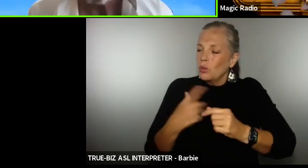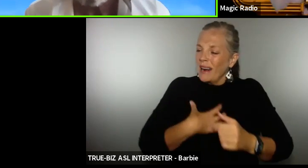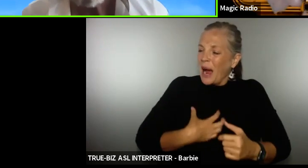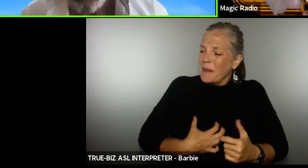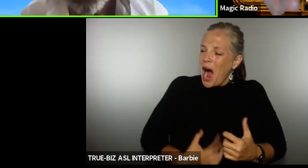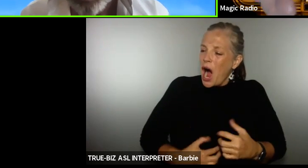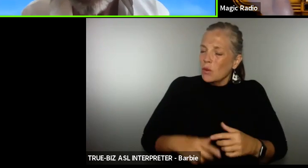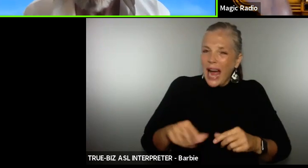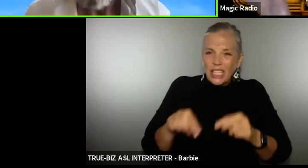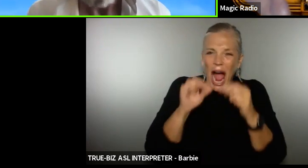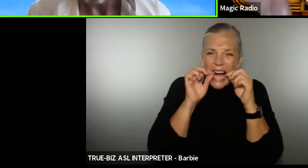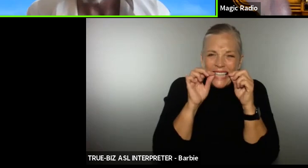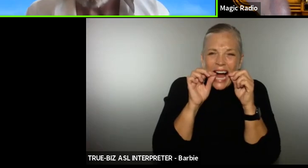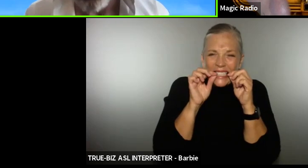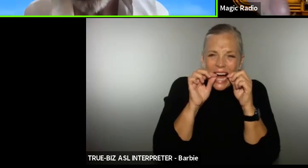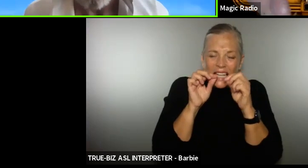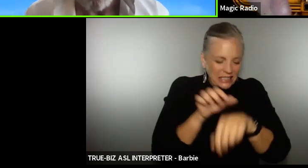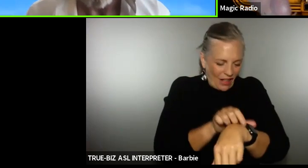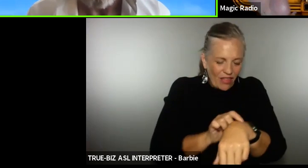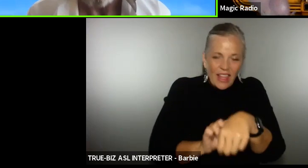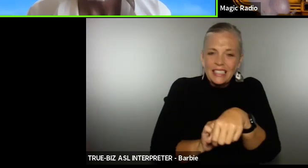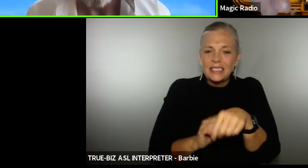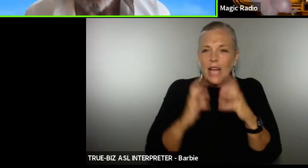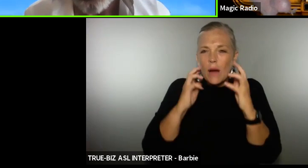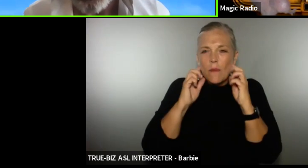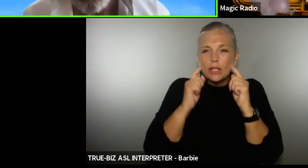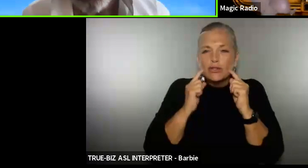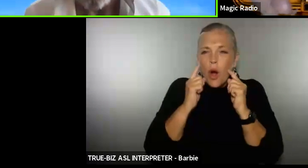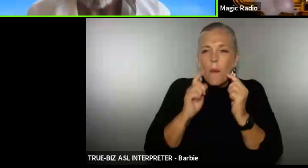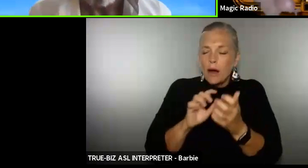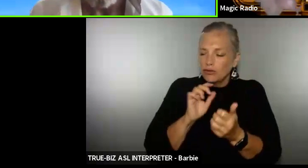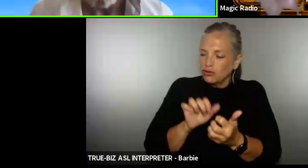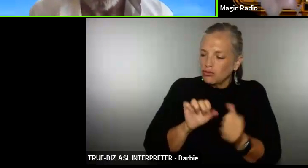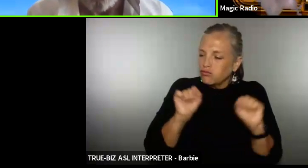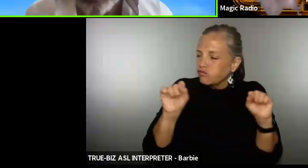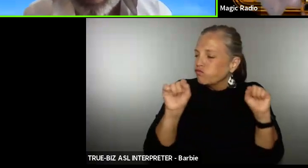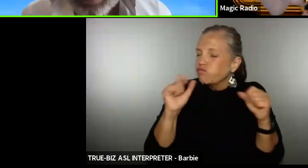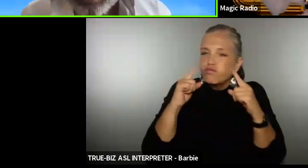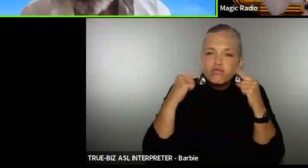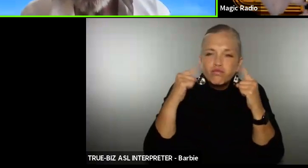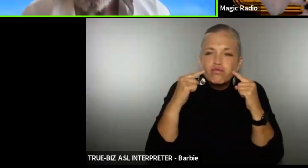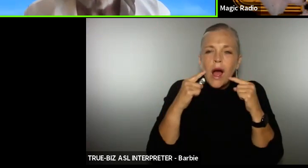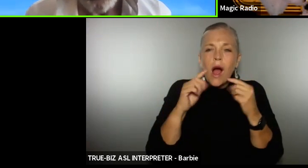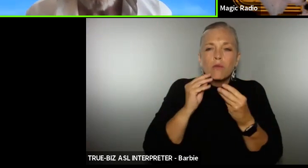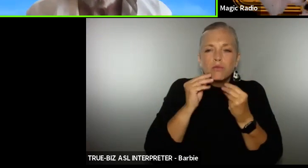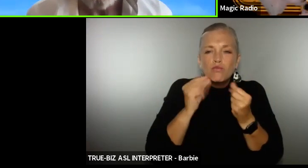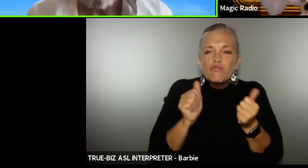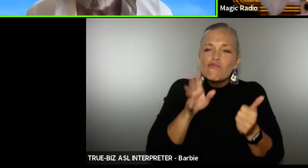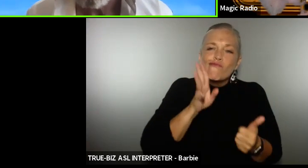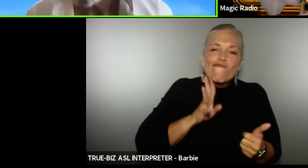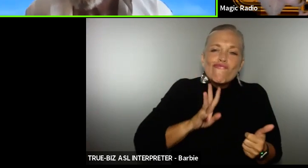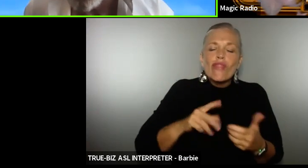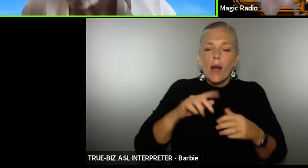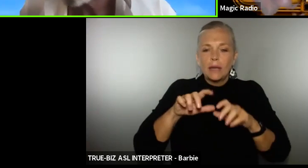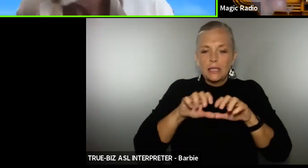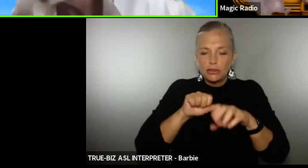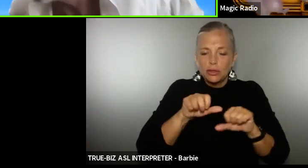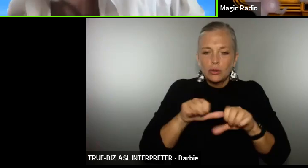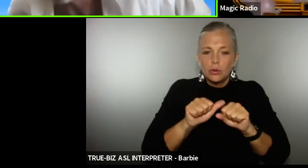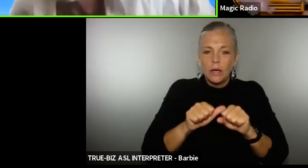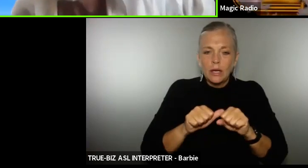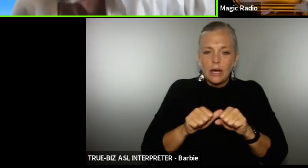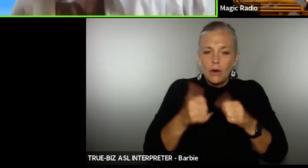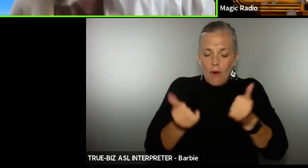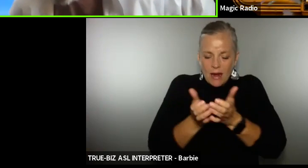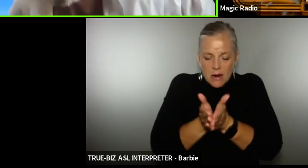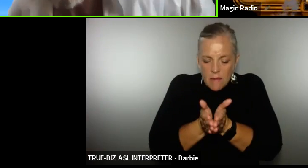partake in the act of chewing your jaw muscles get their exercise and the chewing induces saliva as I speak there's a group of sharks hovering